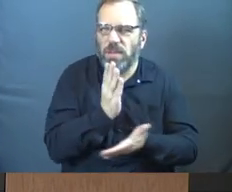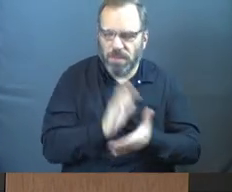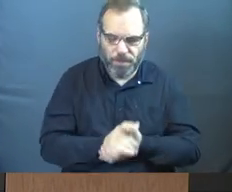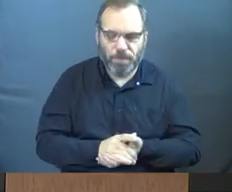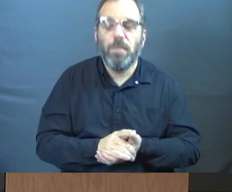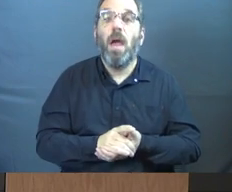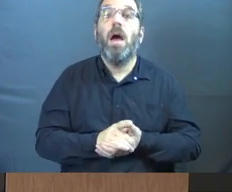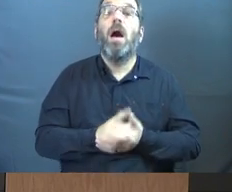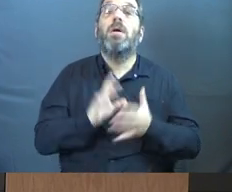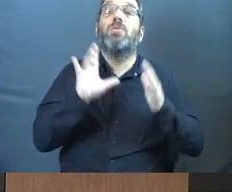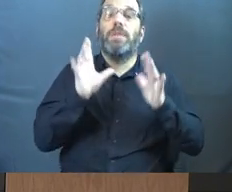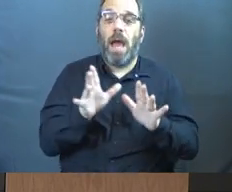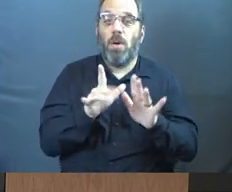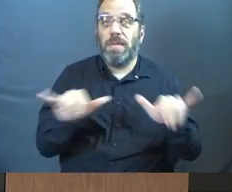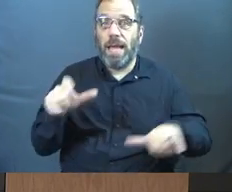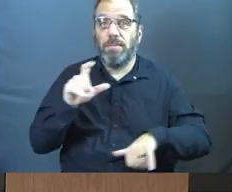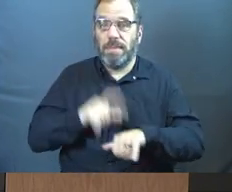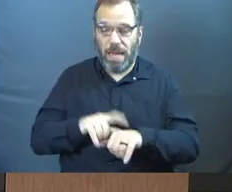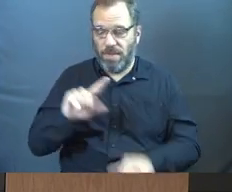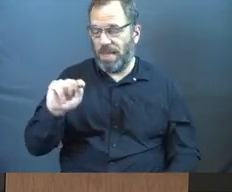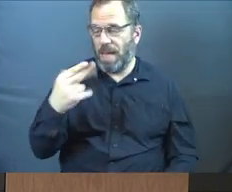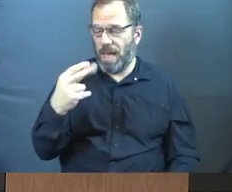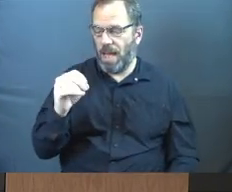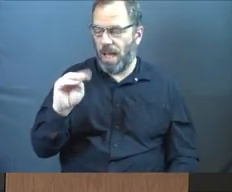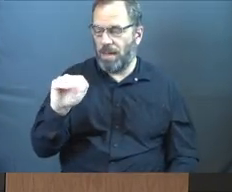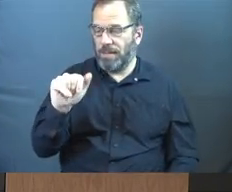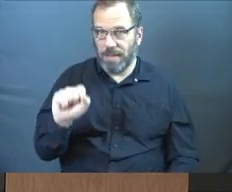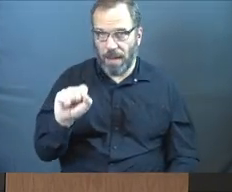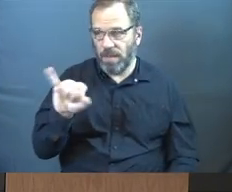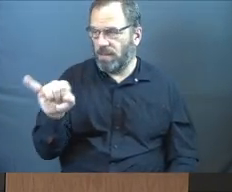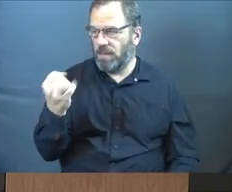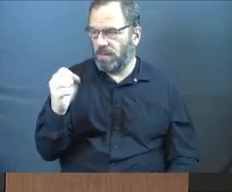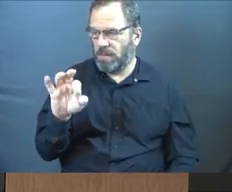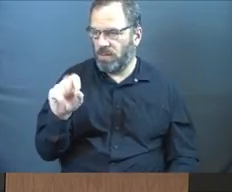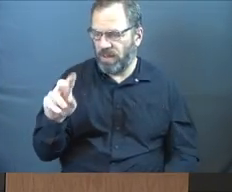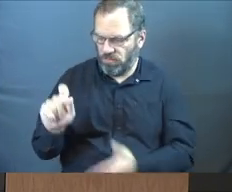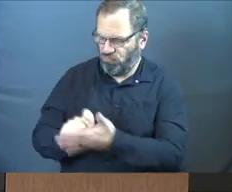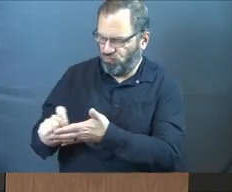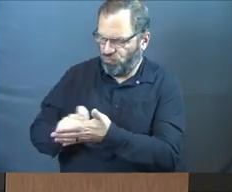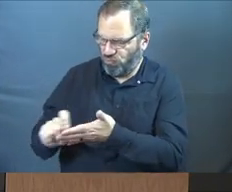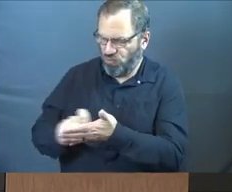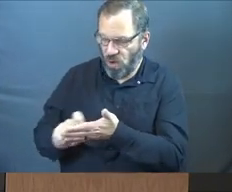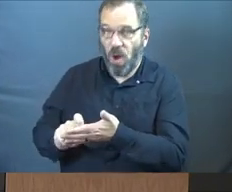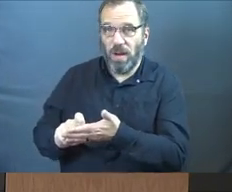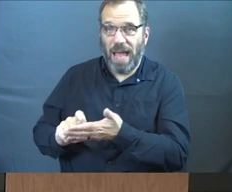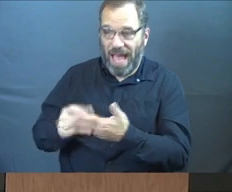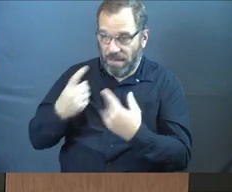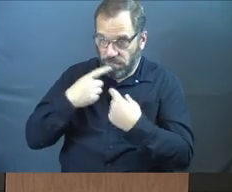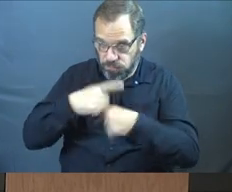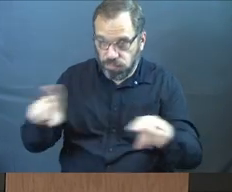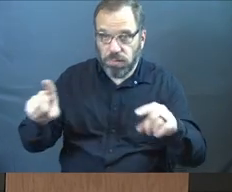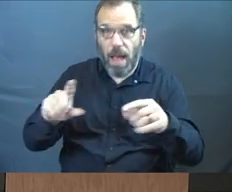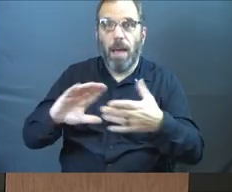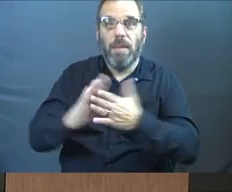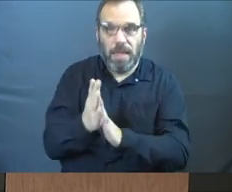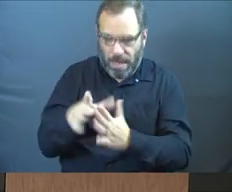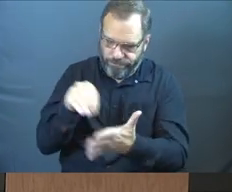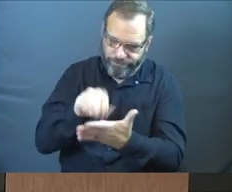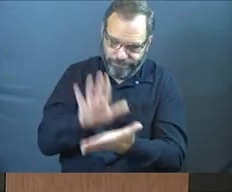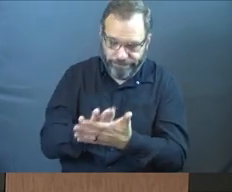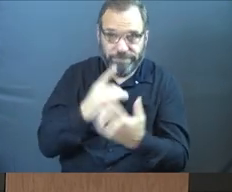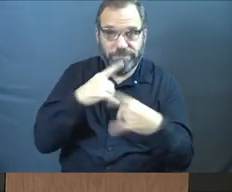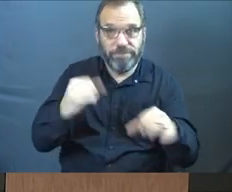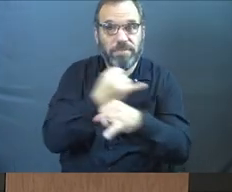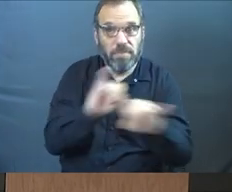So at the same time that Thomas Jefferson penned that, and that thing was issued and became the Declaration of